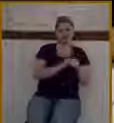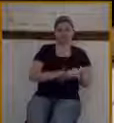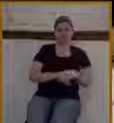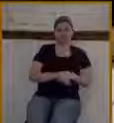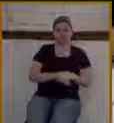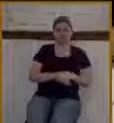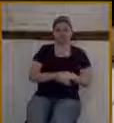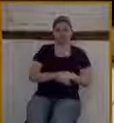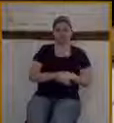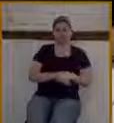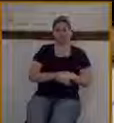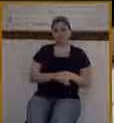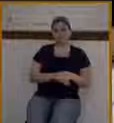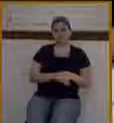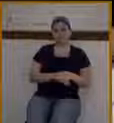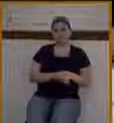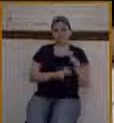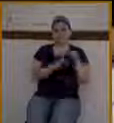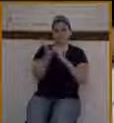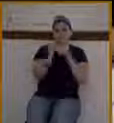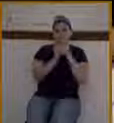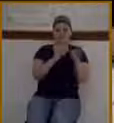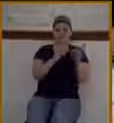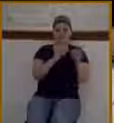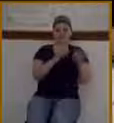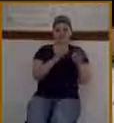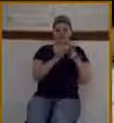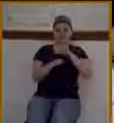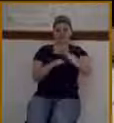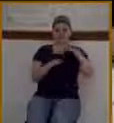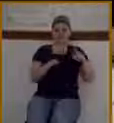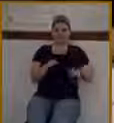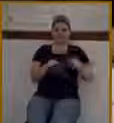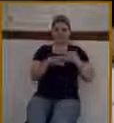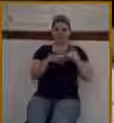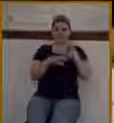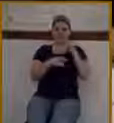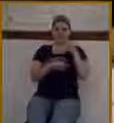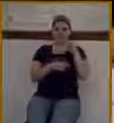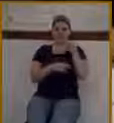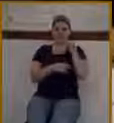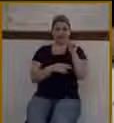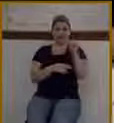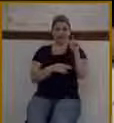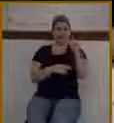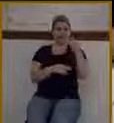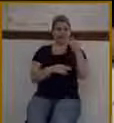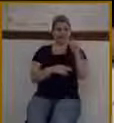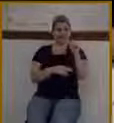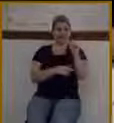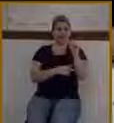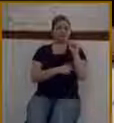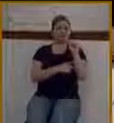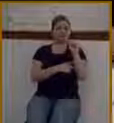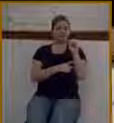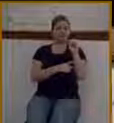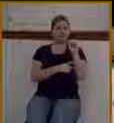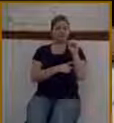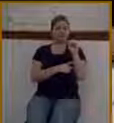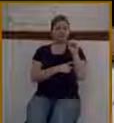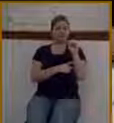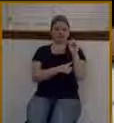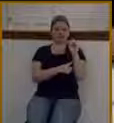And, in fact, the Bible describes a king by the name of Jehu, who when he was anointed to take the place of the wicked king Ahab,